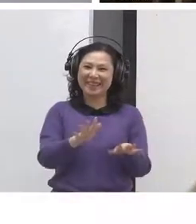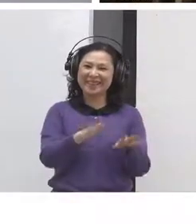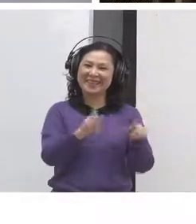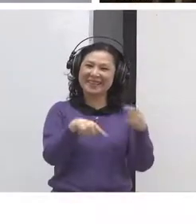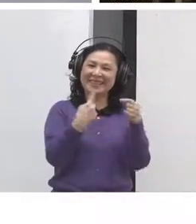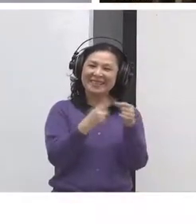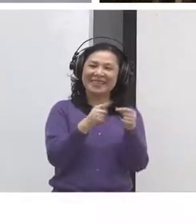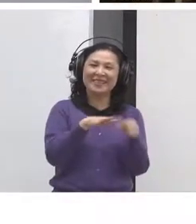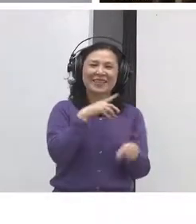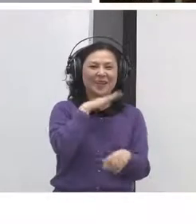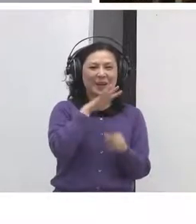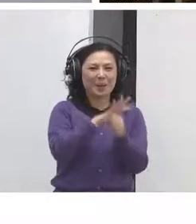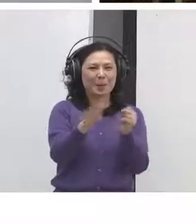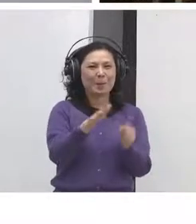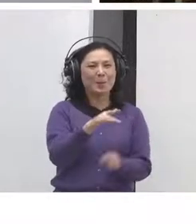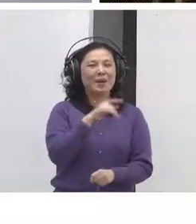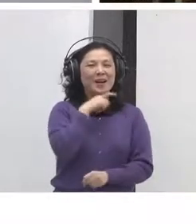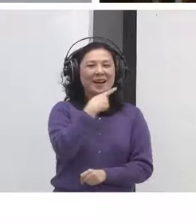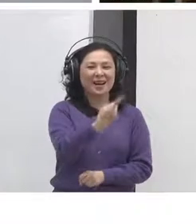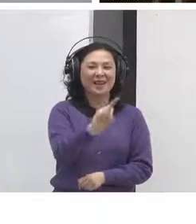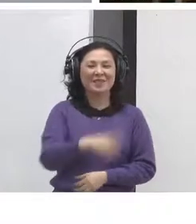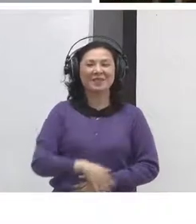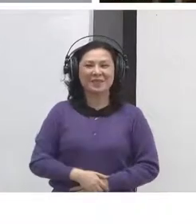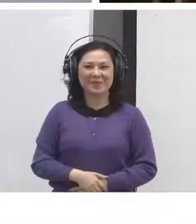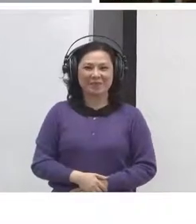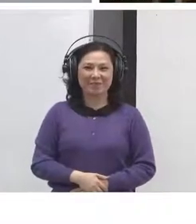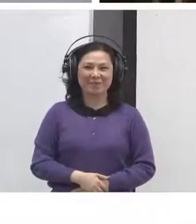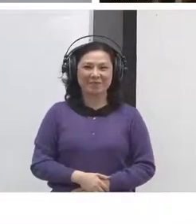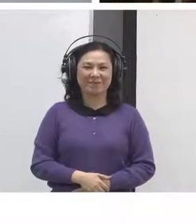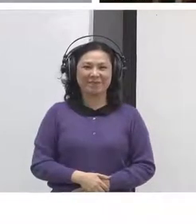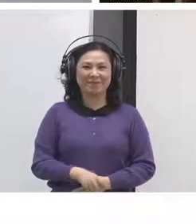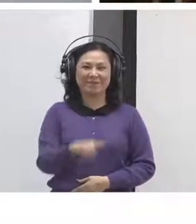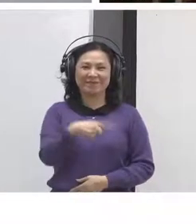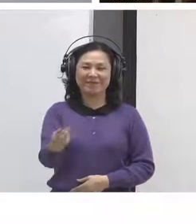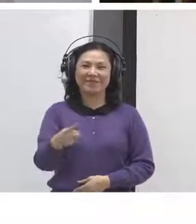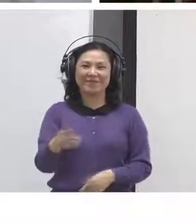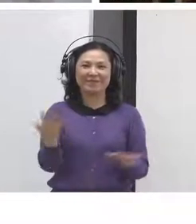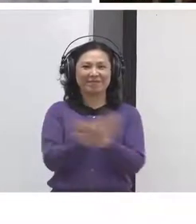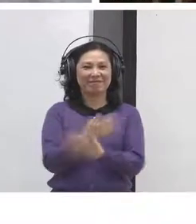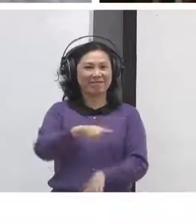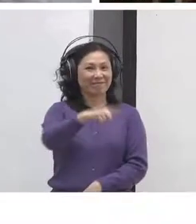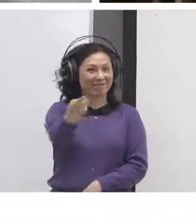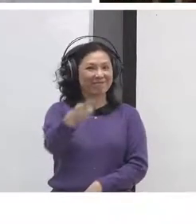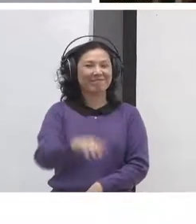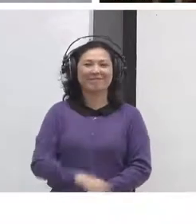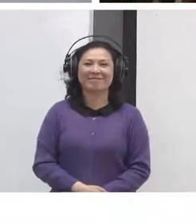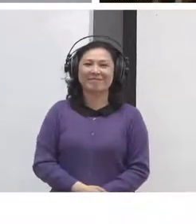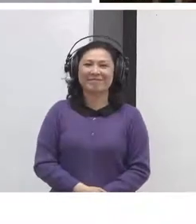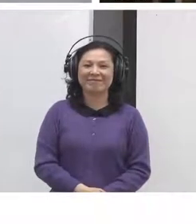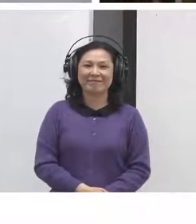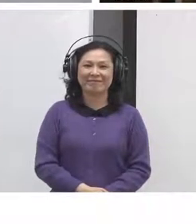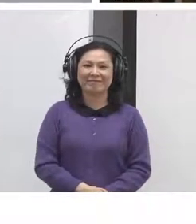Okay, so Liz, it's your turn. Okay, can you introduce yourself to us?